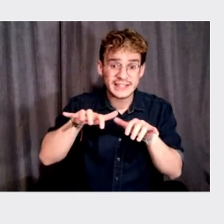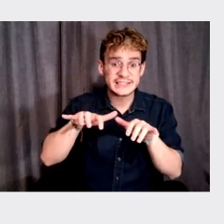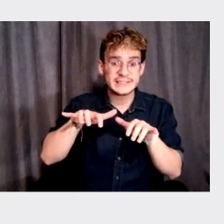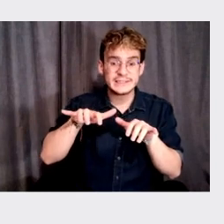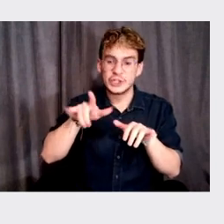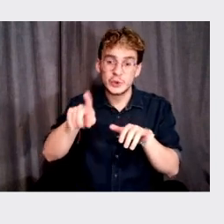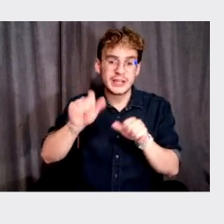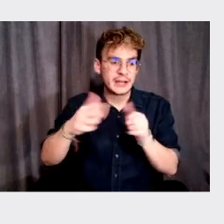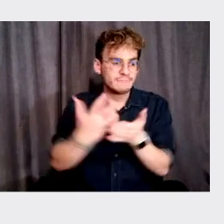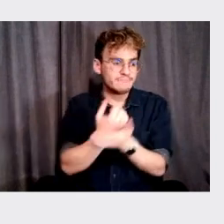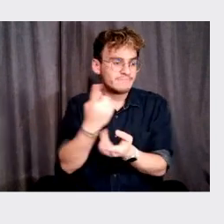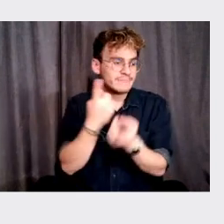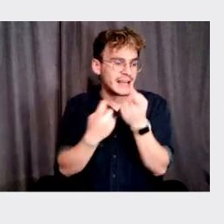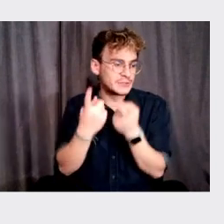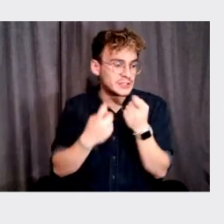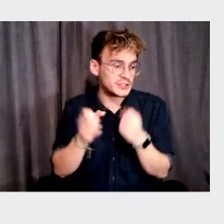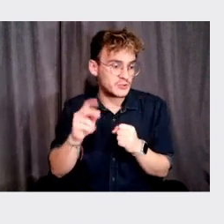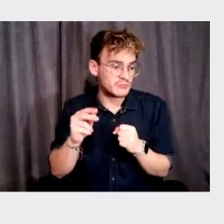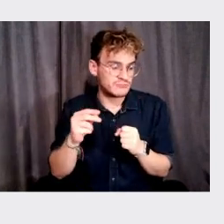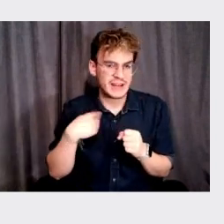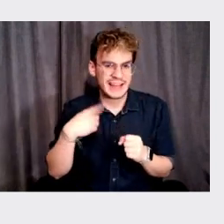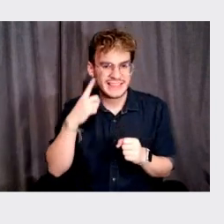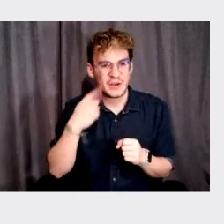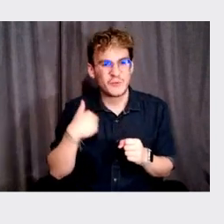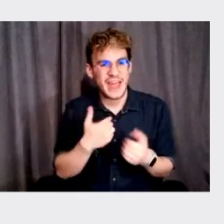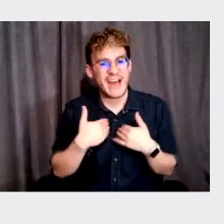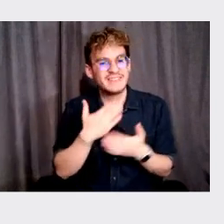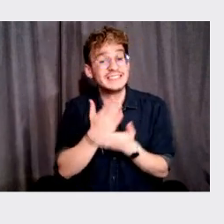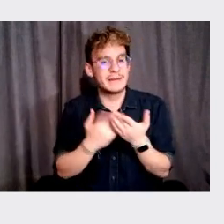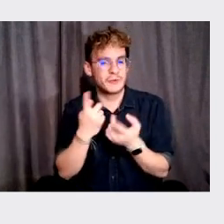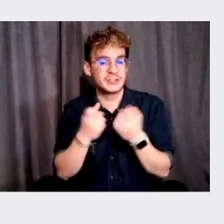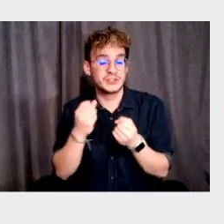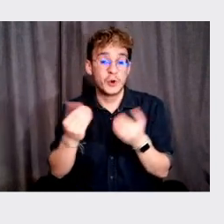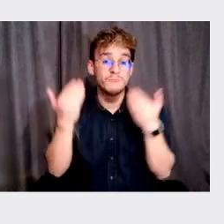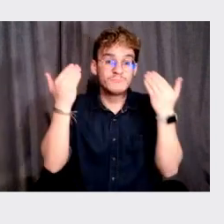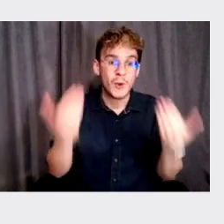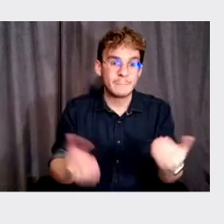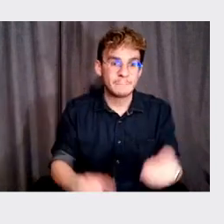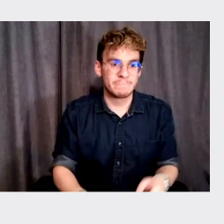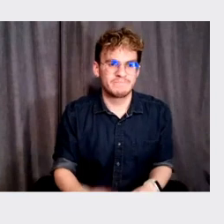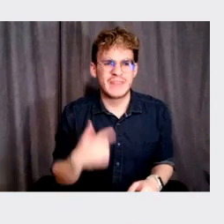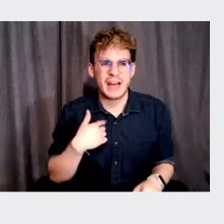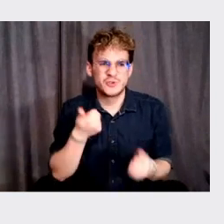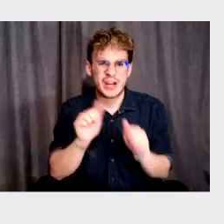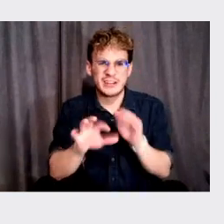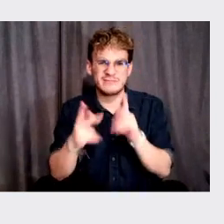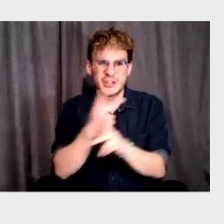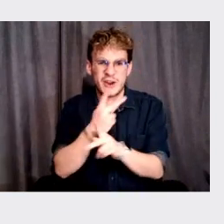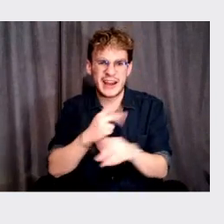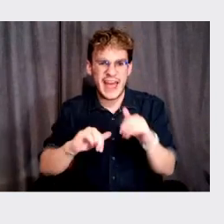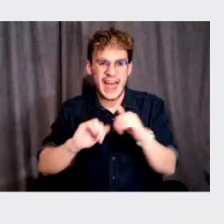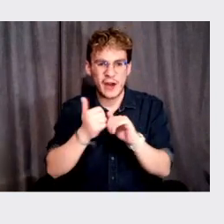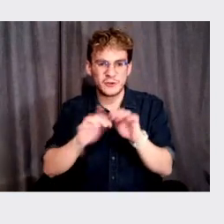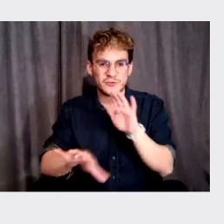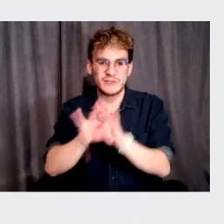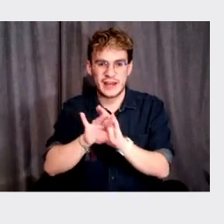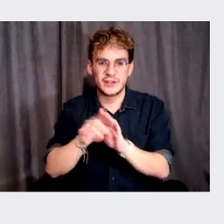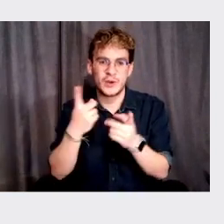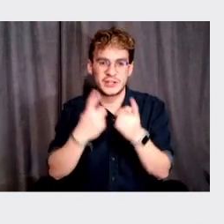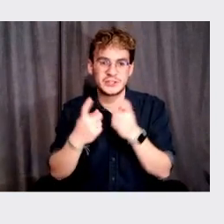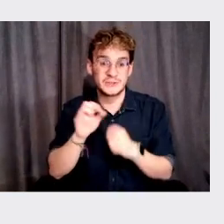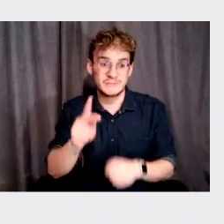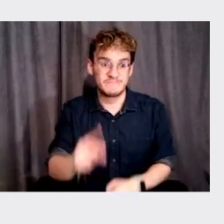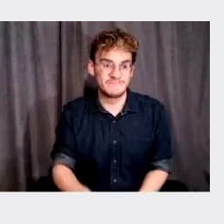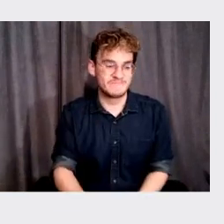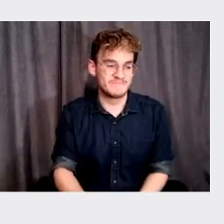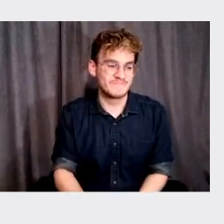to, uh, chime in. So I'm sure that we will have some questions. So bear with me while I move to that platform